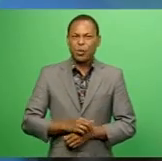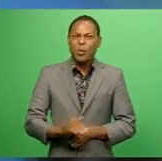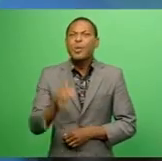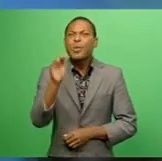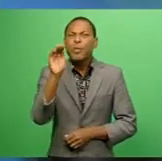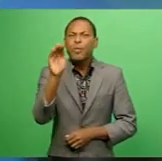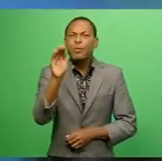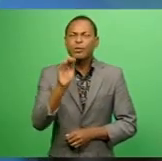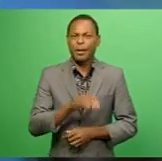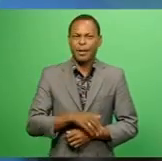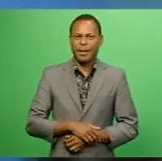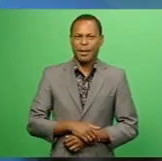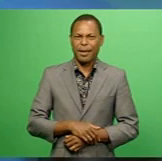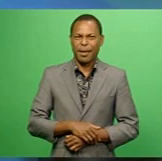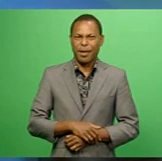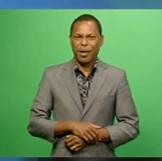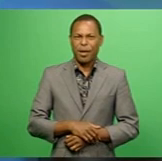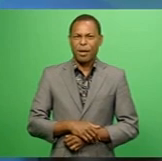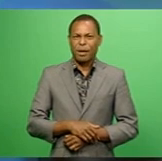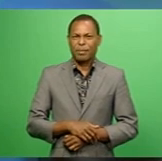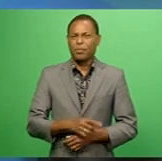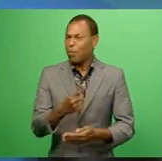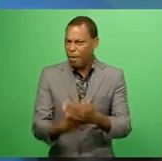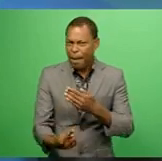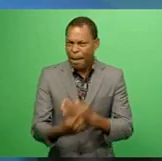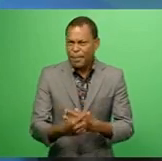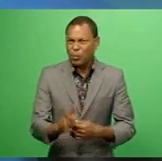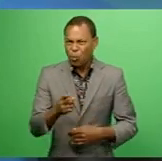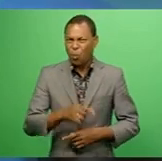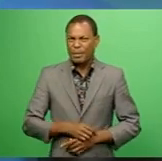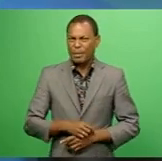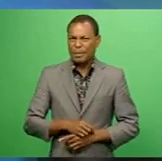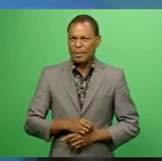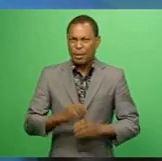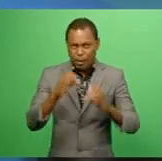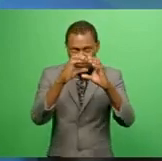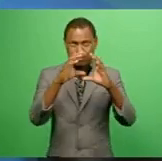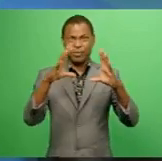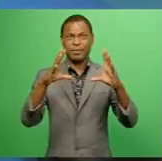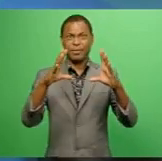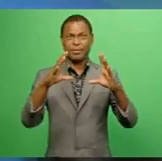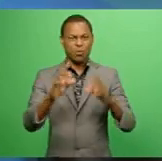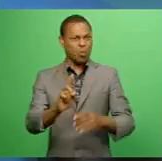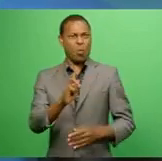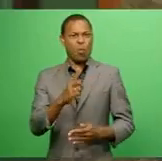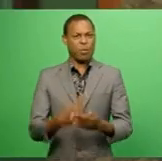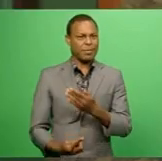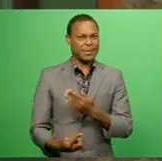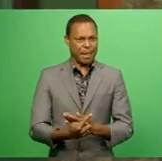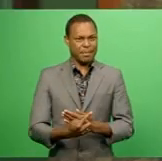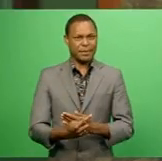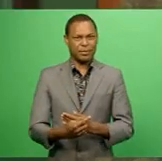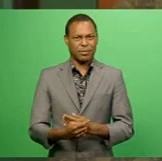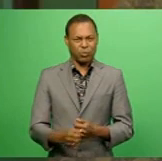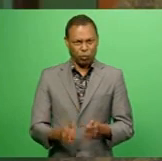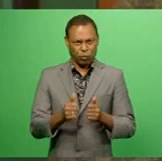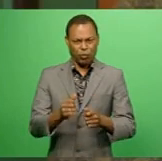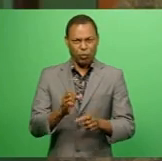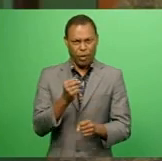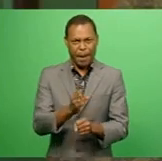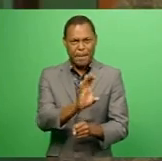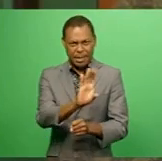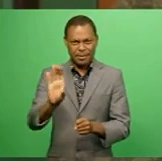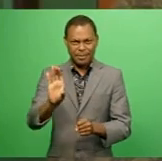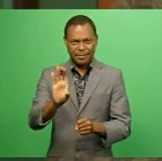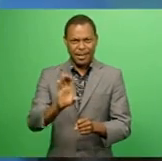to be a driving aim for the, it can be a good aim for the company to actually